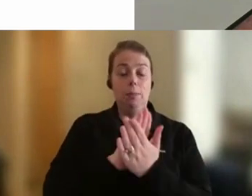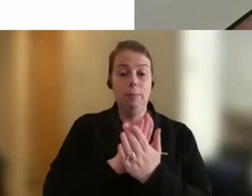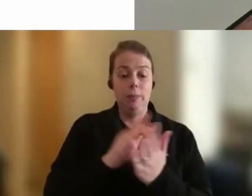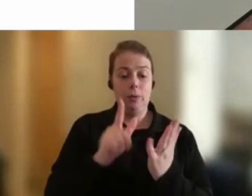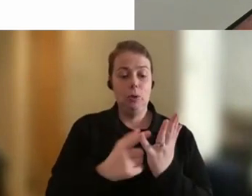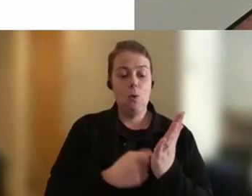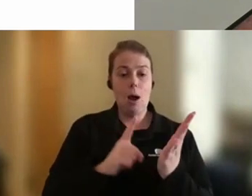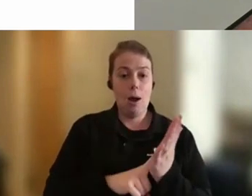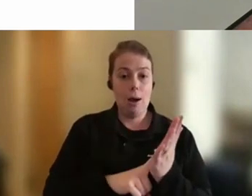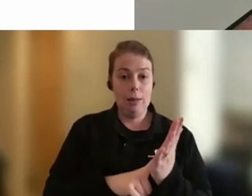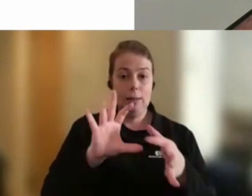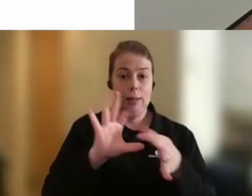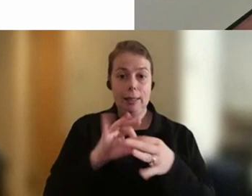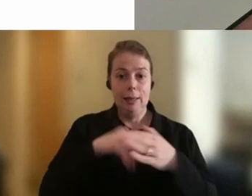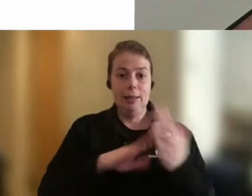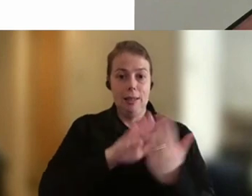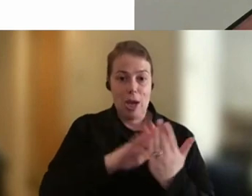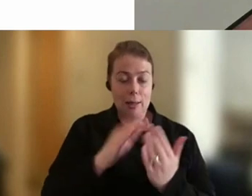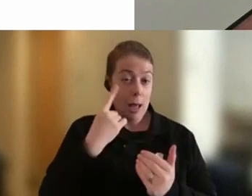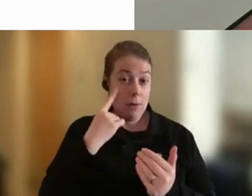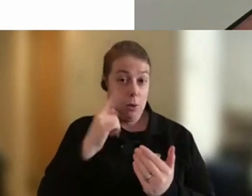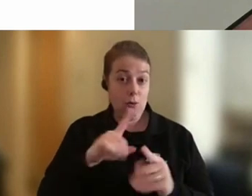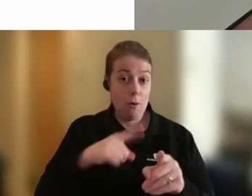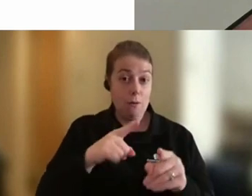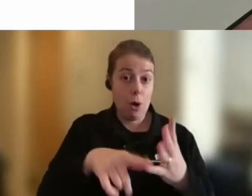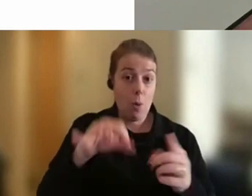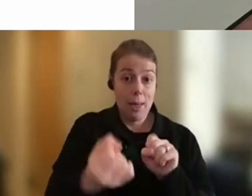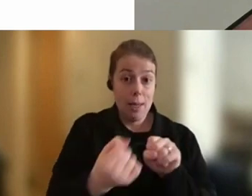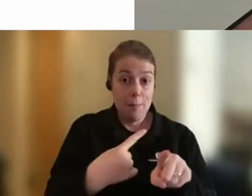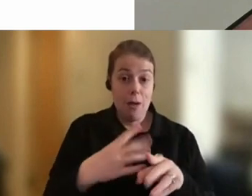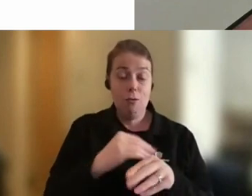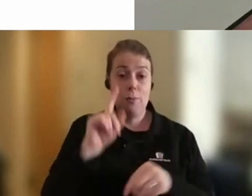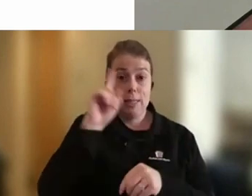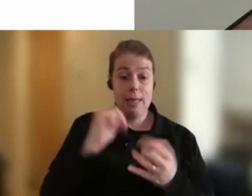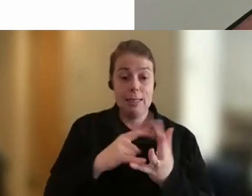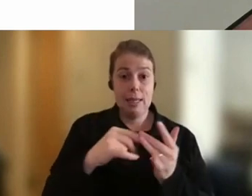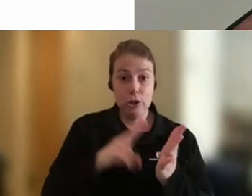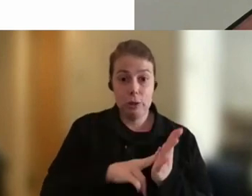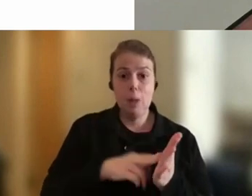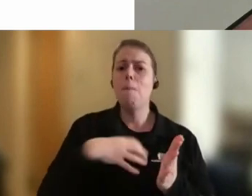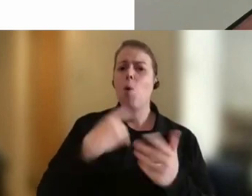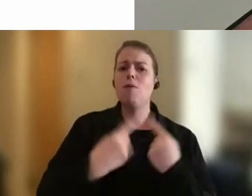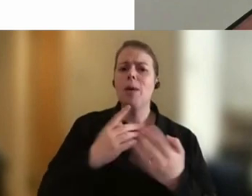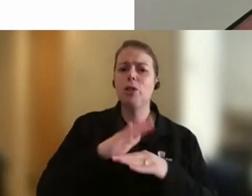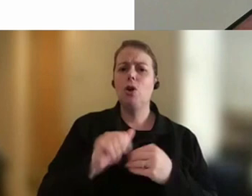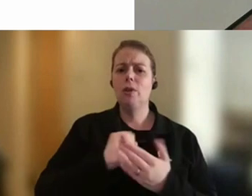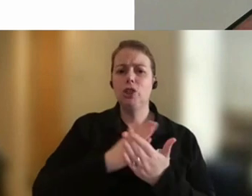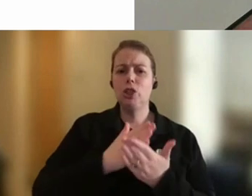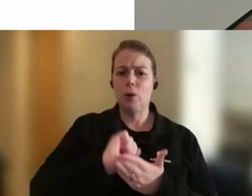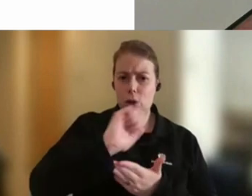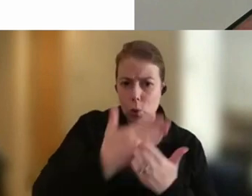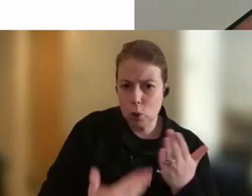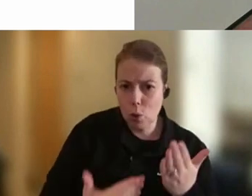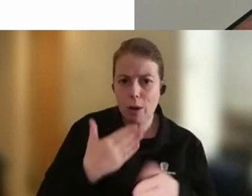Keep an eye out for a follow-up email from today's session as well. It will have further information about how you can share your own story of working